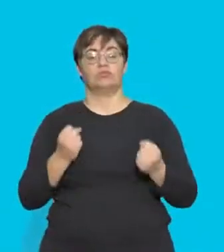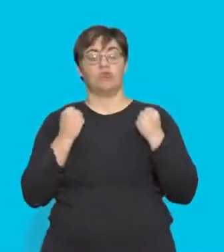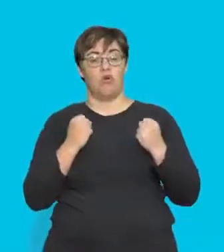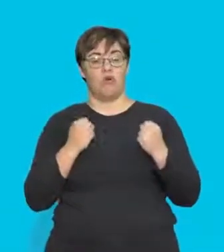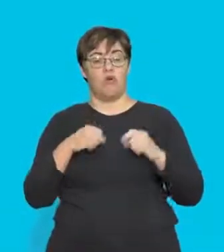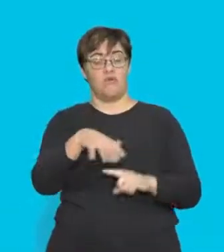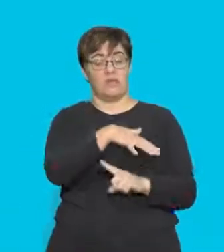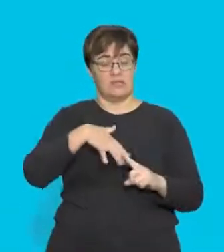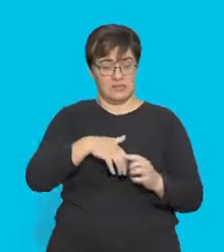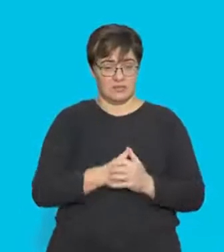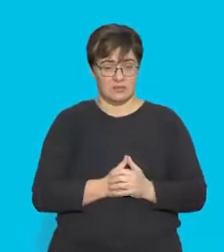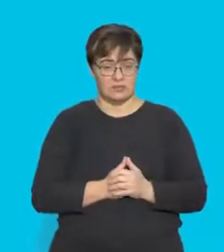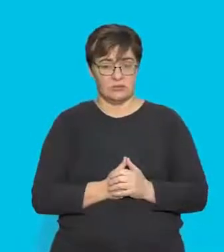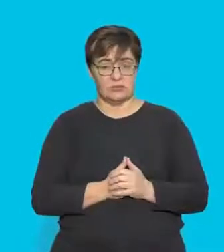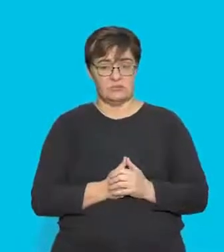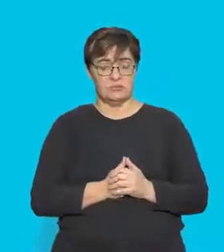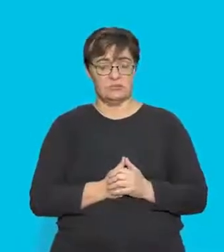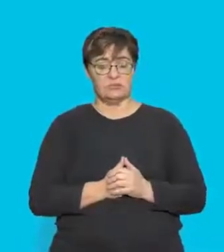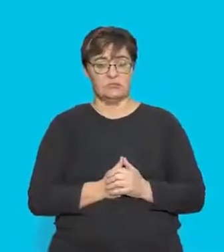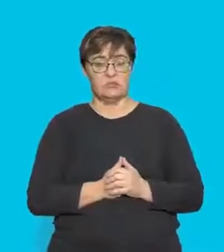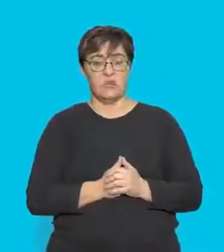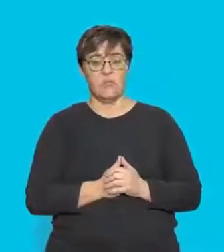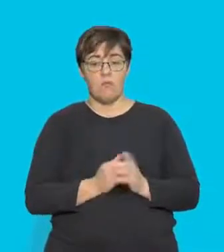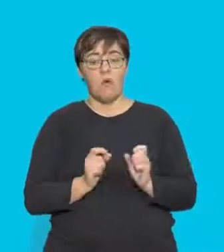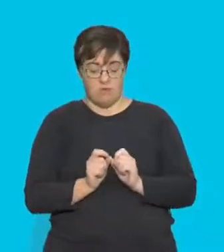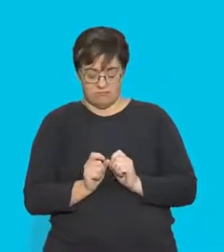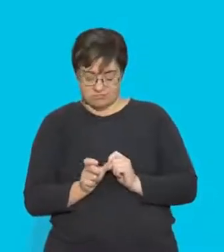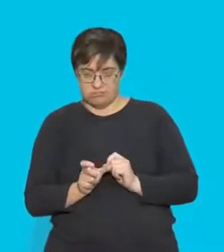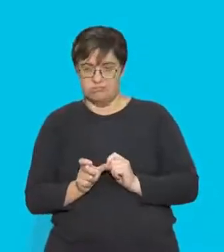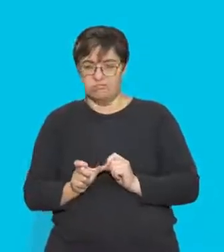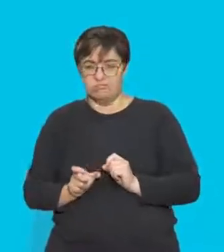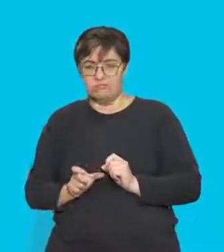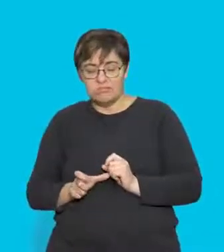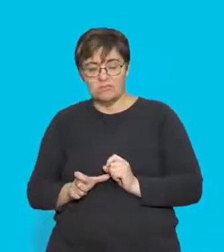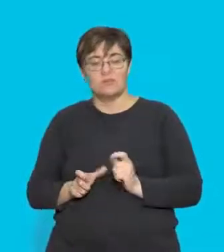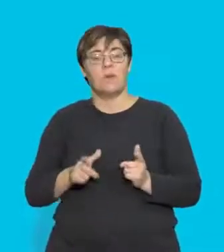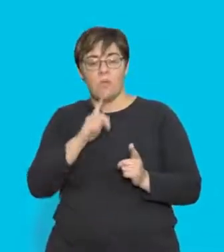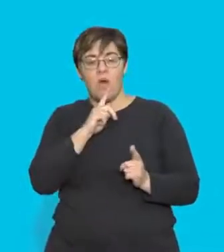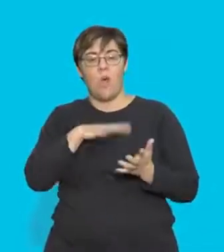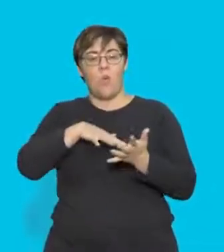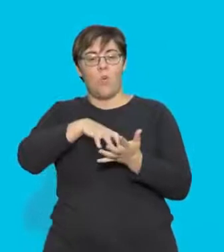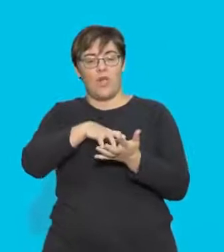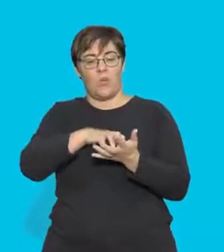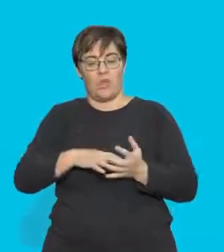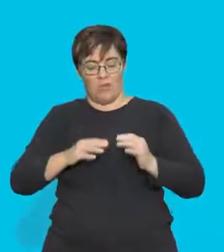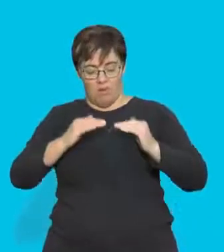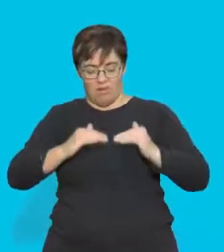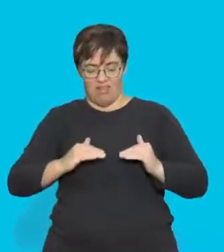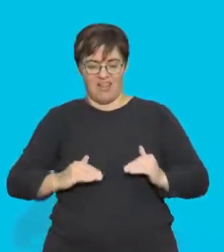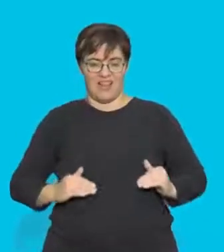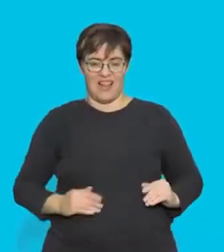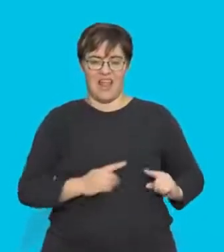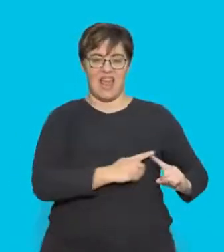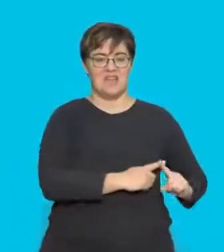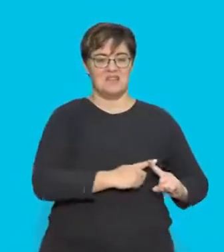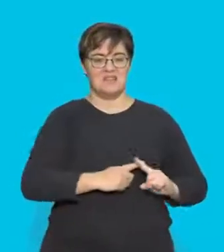field. Over here, they're further apart. They've decreased. And so they spread out. And that's representing